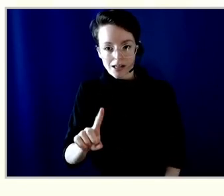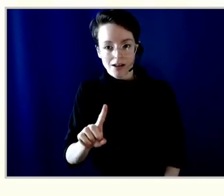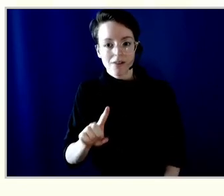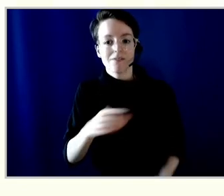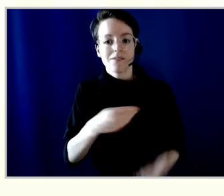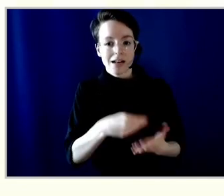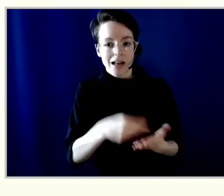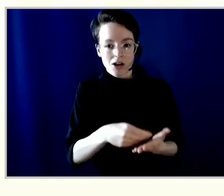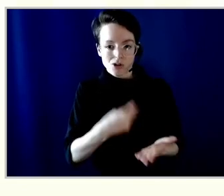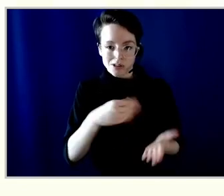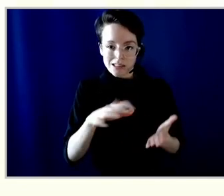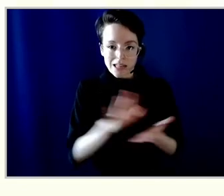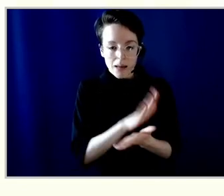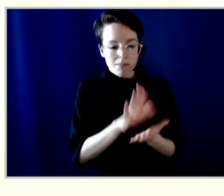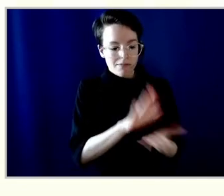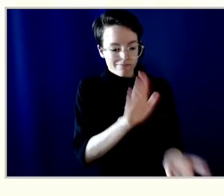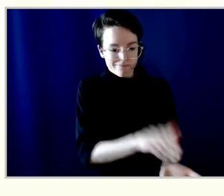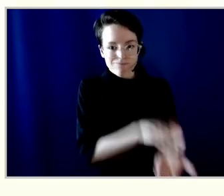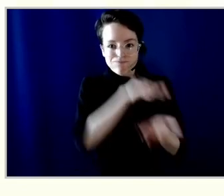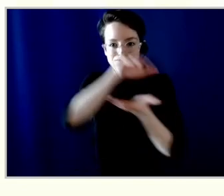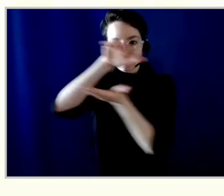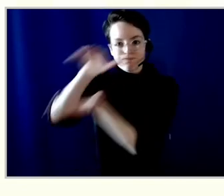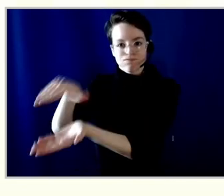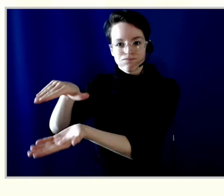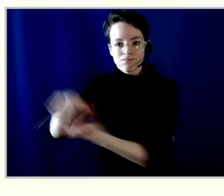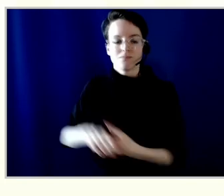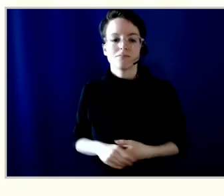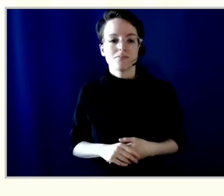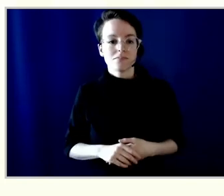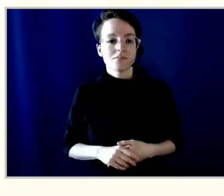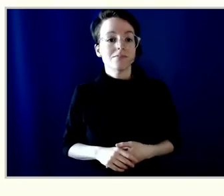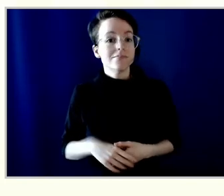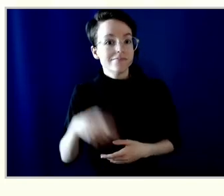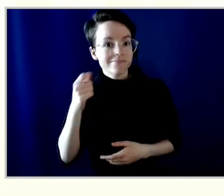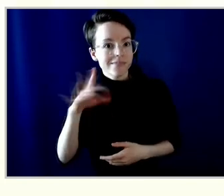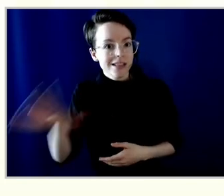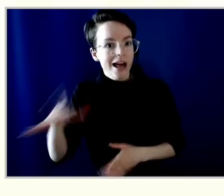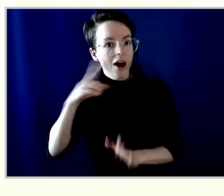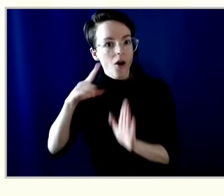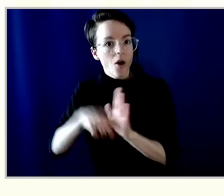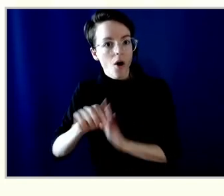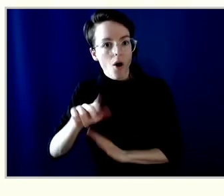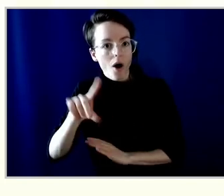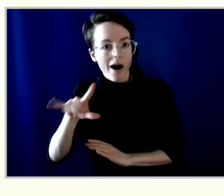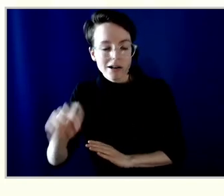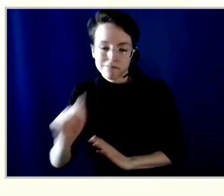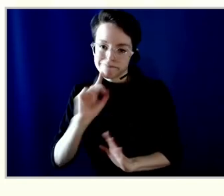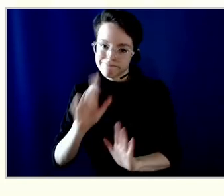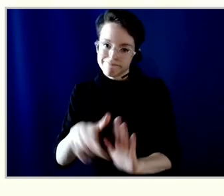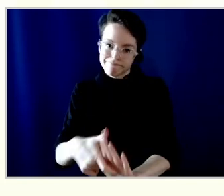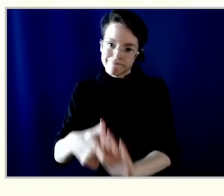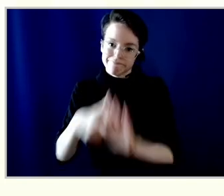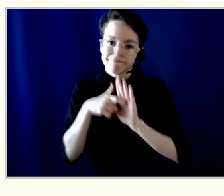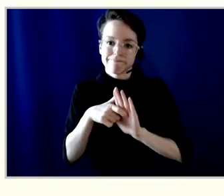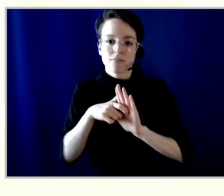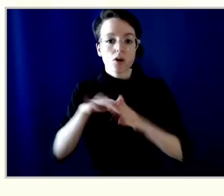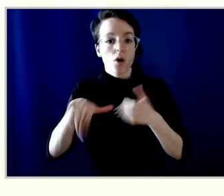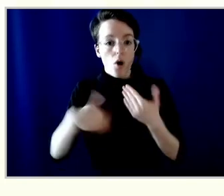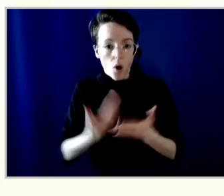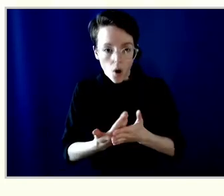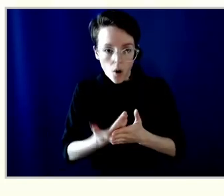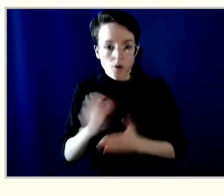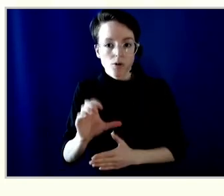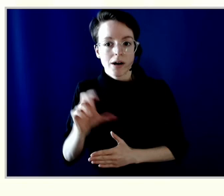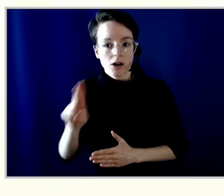31st, 2021. which is a regulatory requirement for all credit unions in British Columbia, and